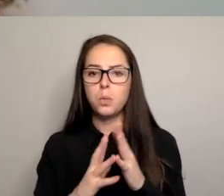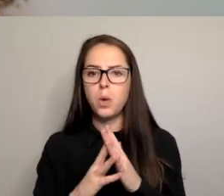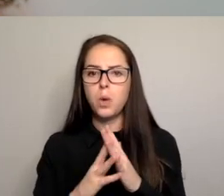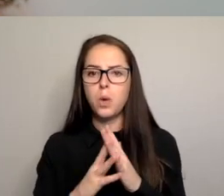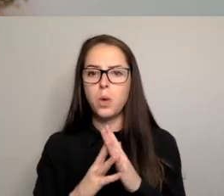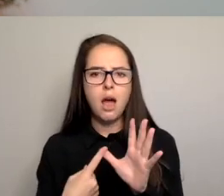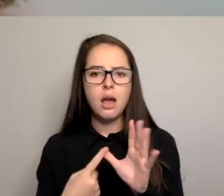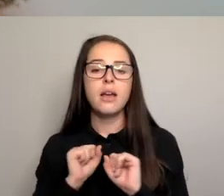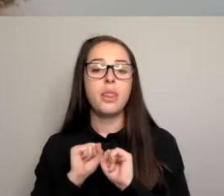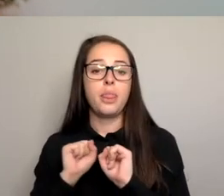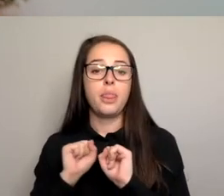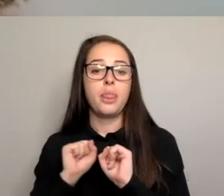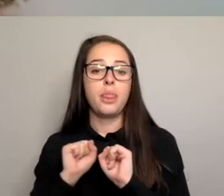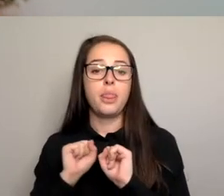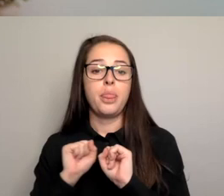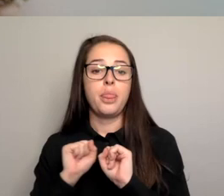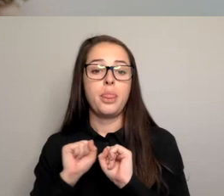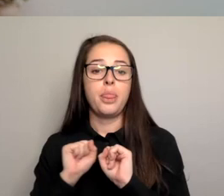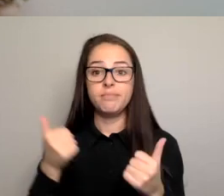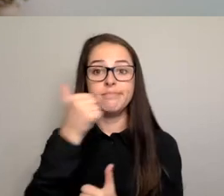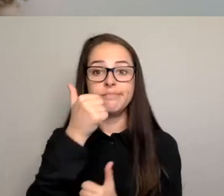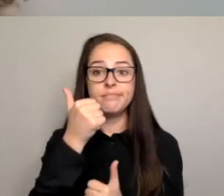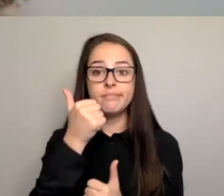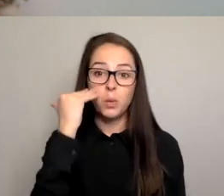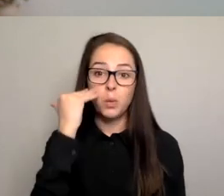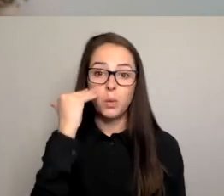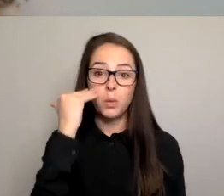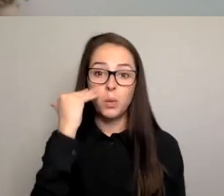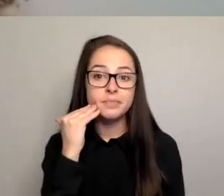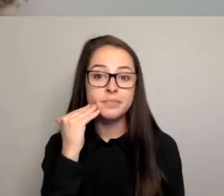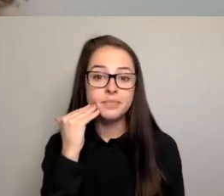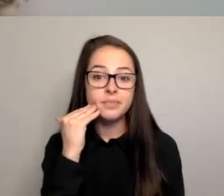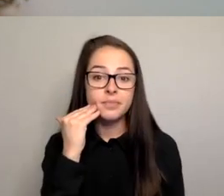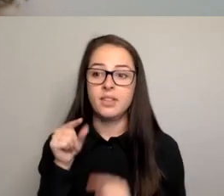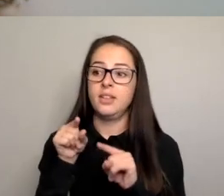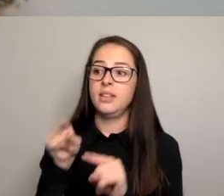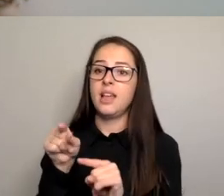we are highlighting the women in these leadership roles so that it becomes the norm.